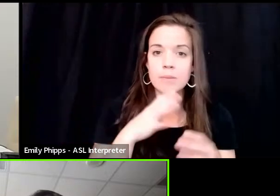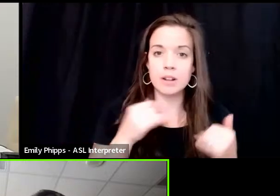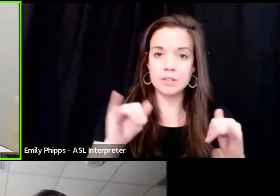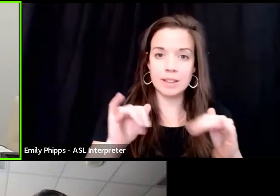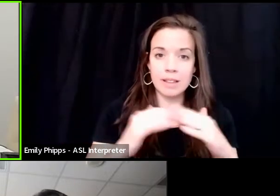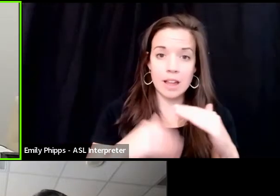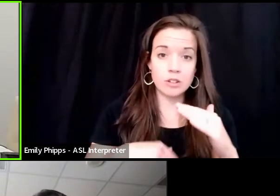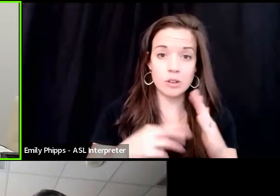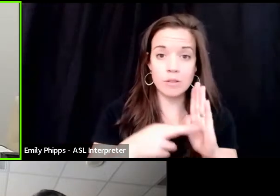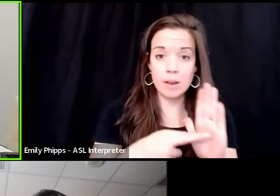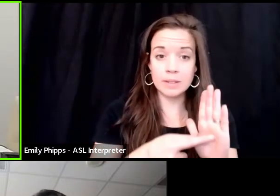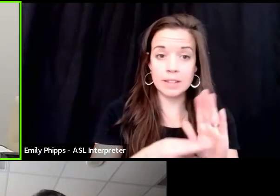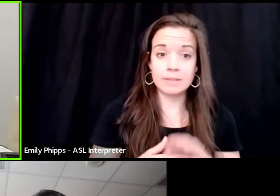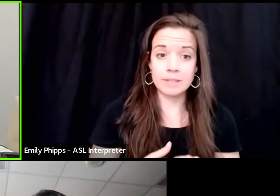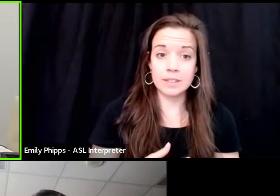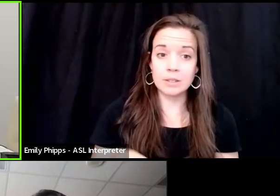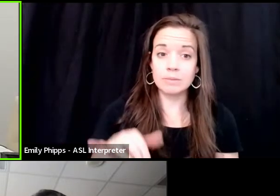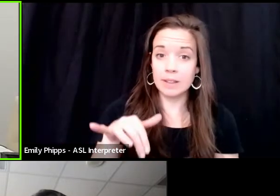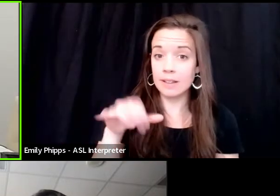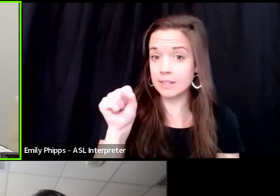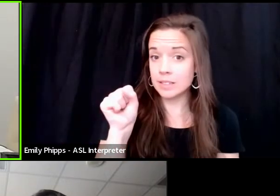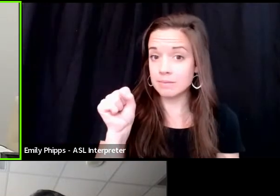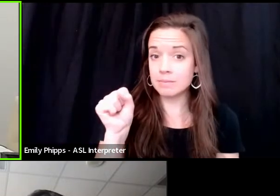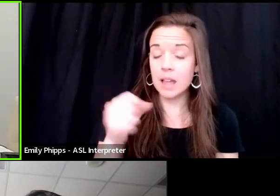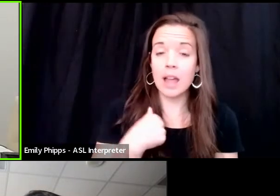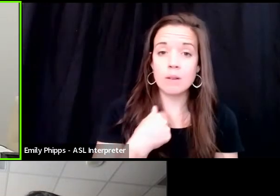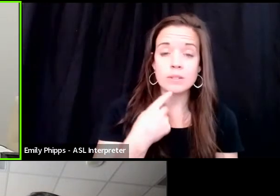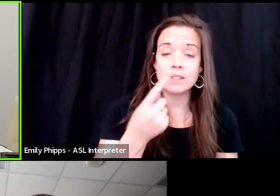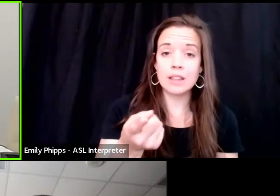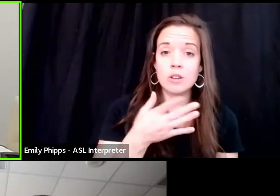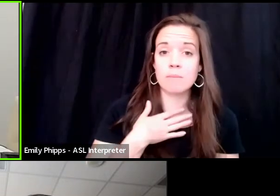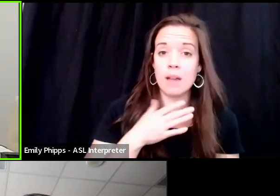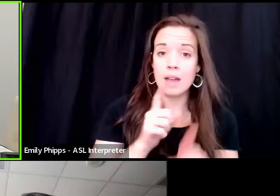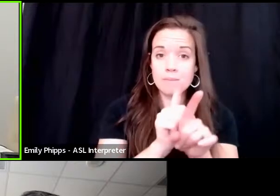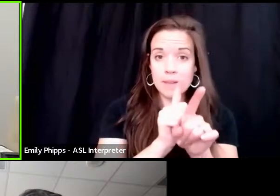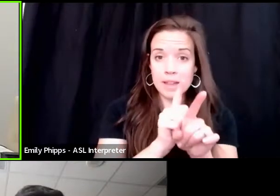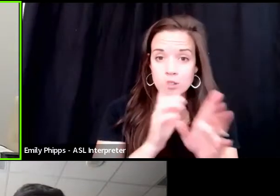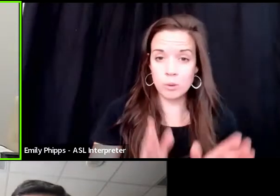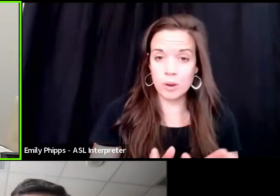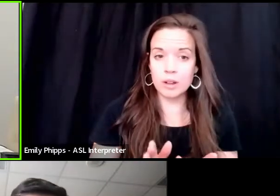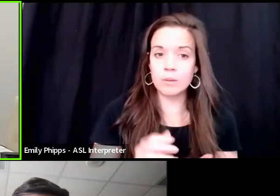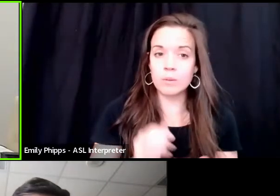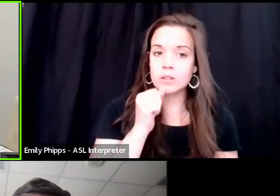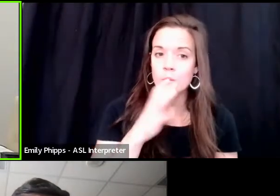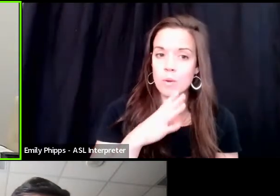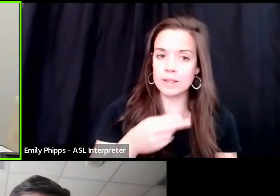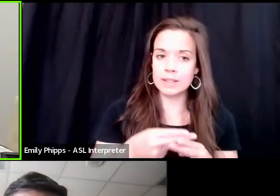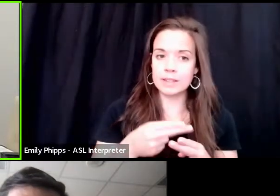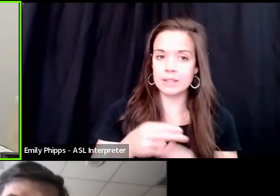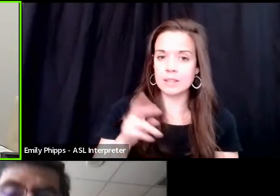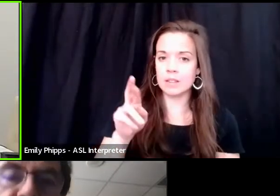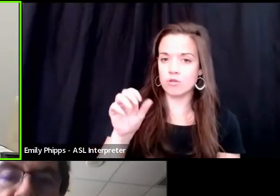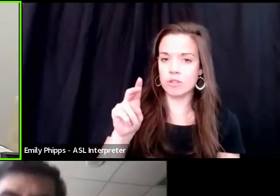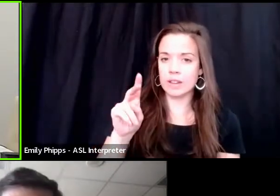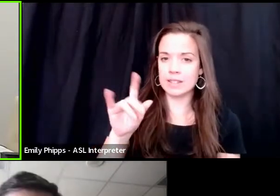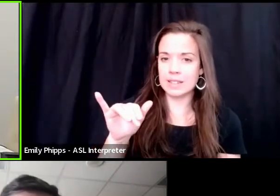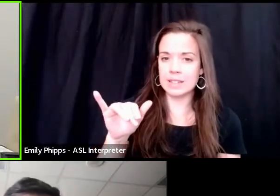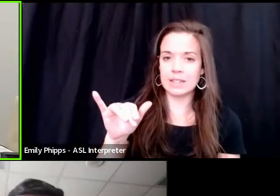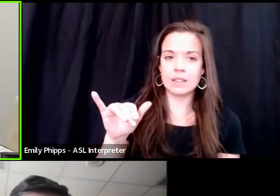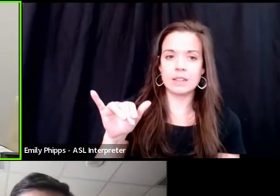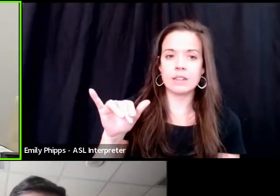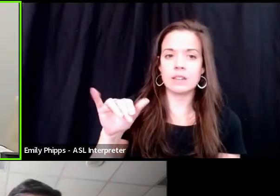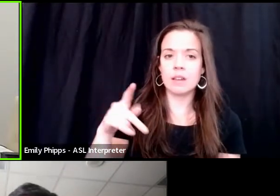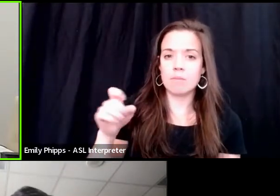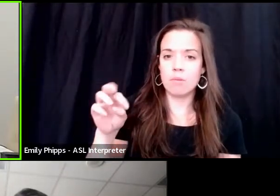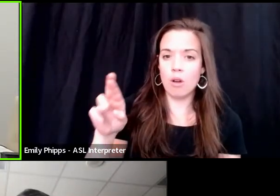I definitely think so. I will tell you, my mentor was a woman by the name of Randy Parr. A lot of you